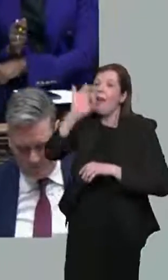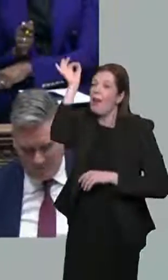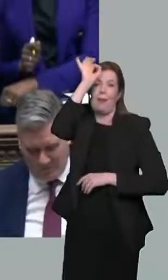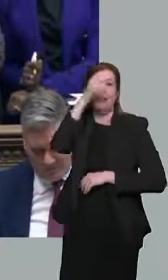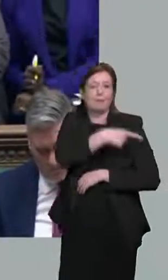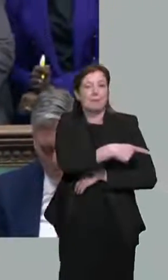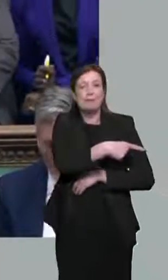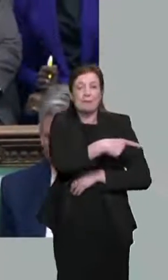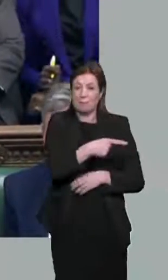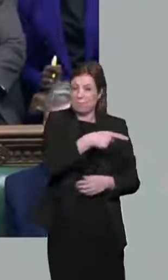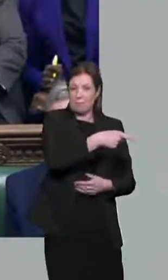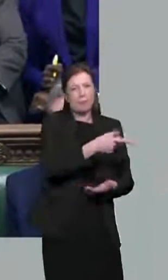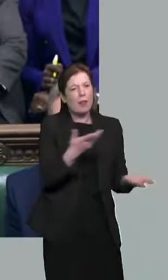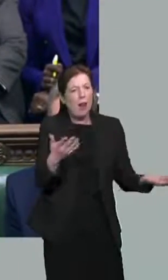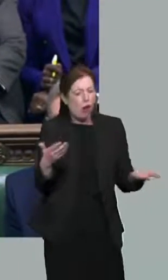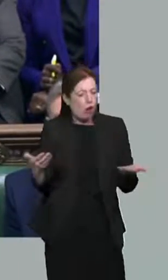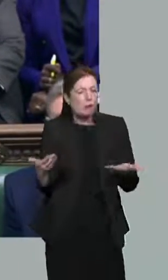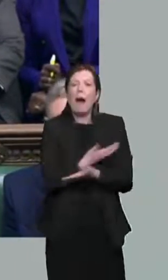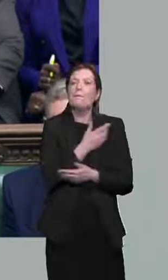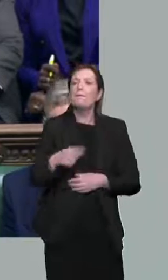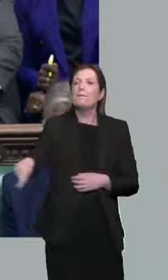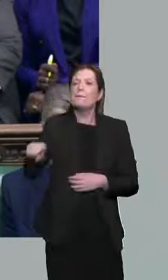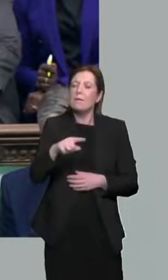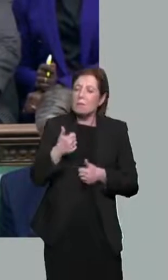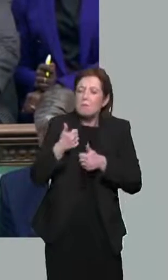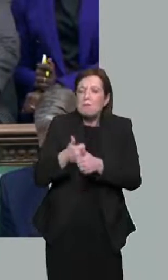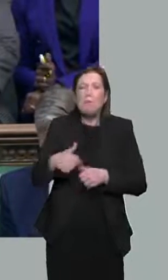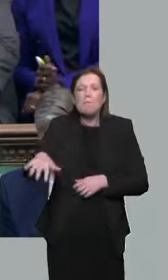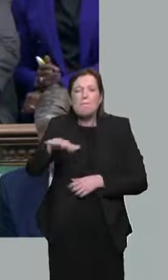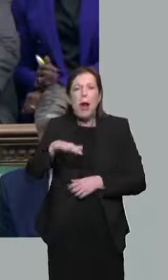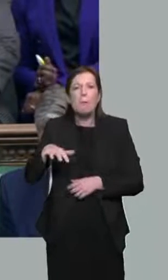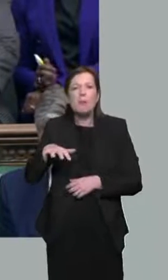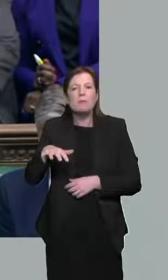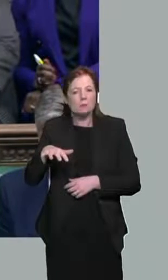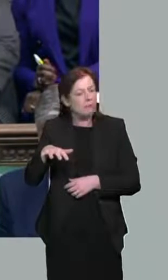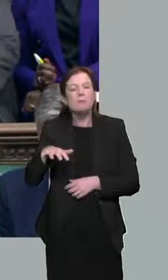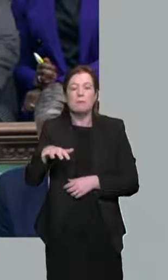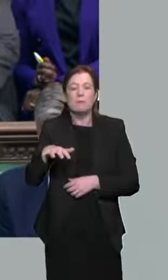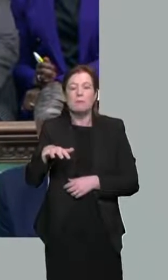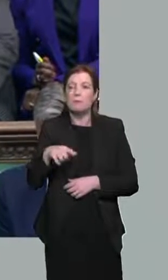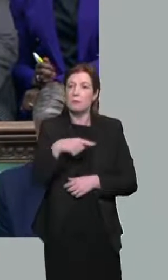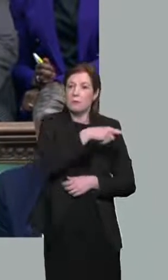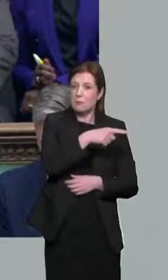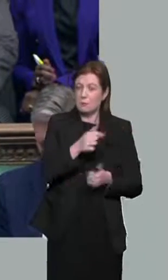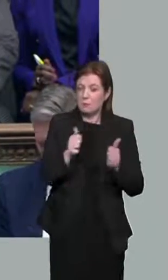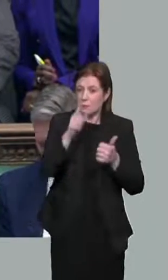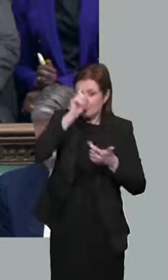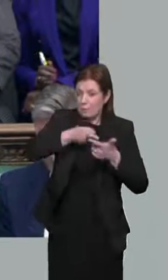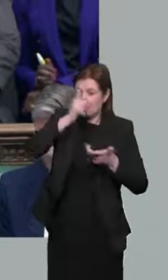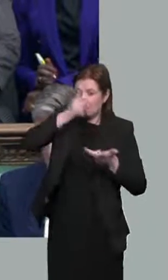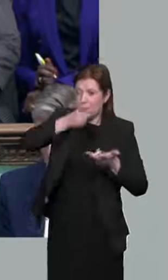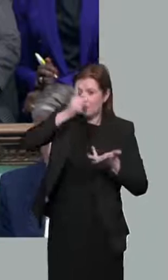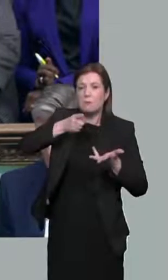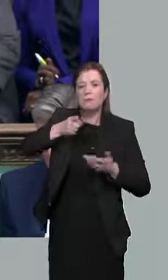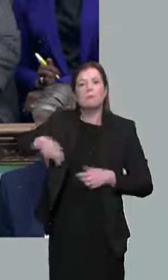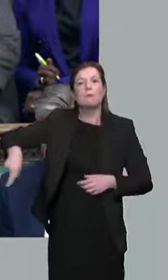talks about providing security for working families. But his choices are making the